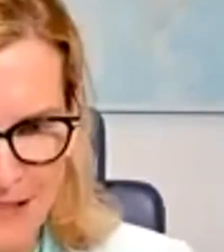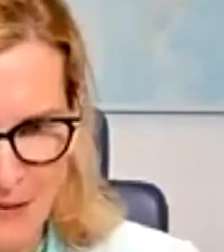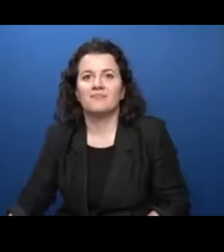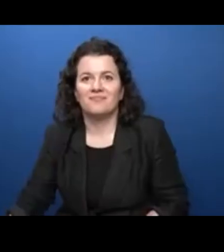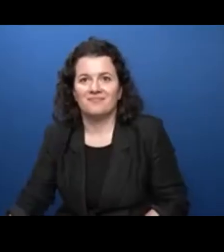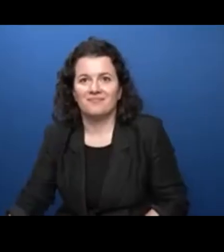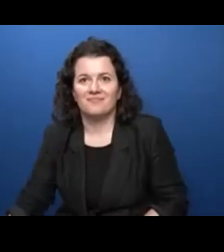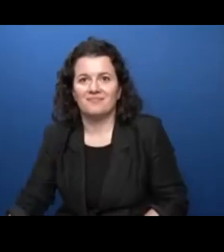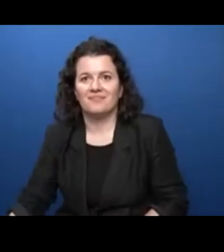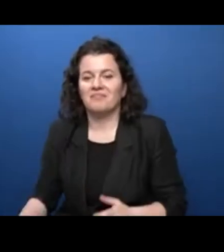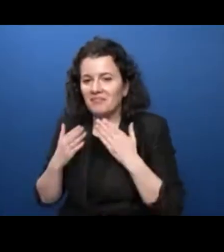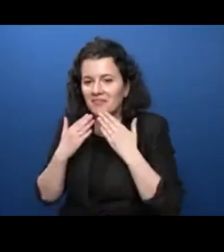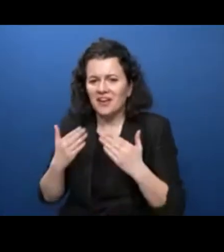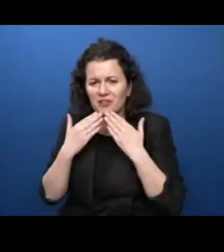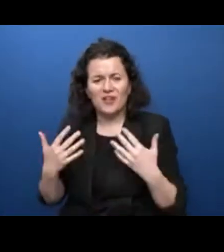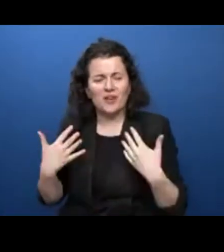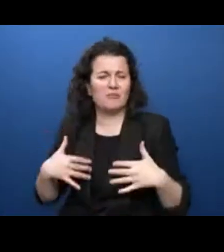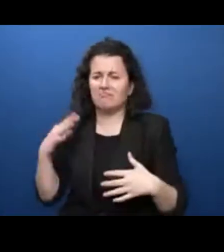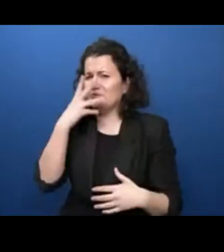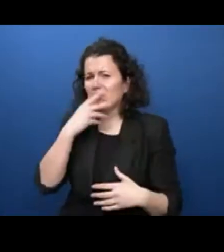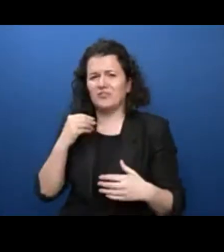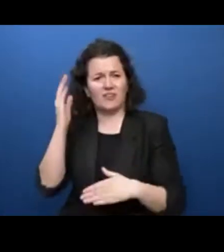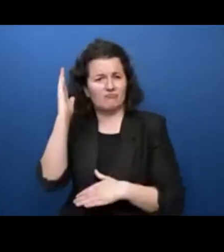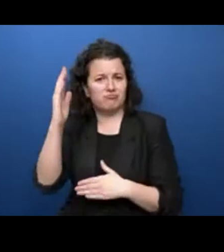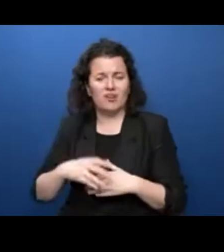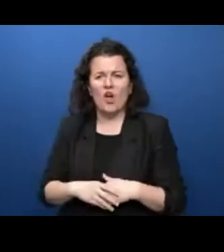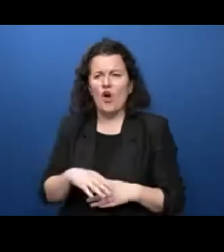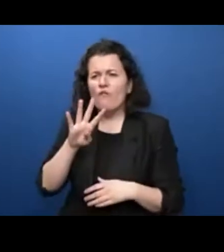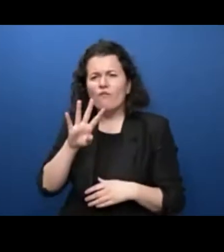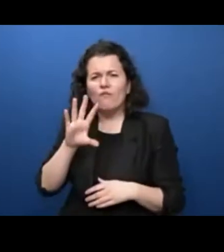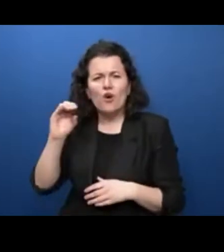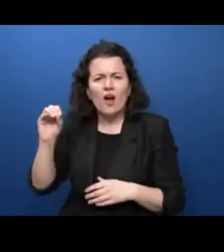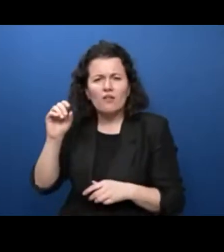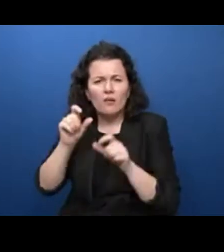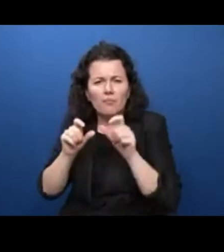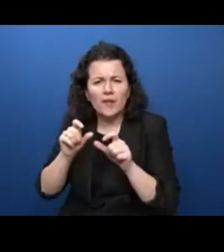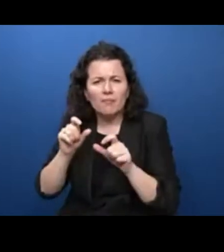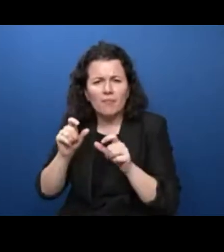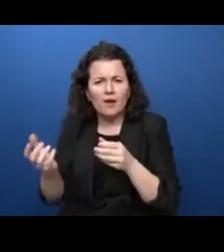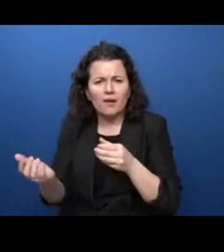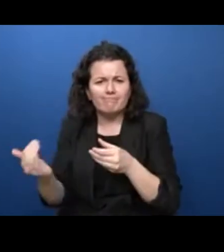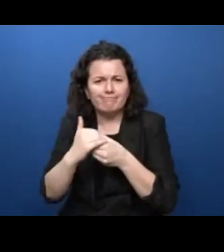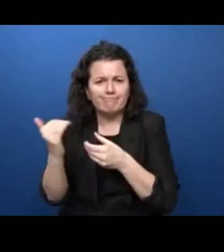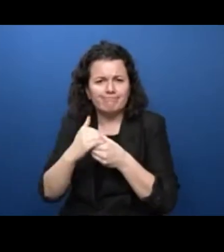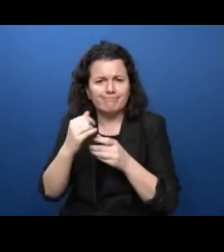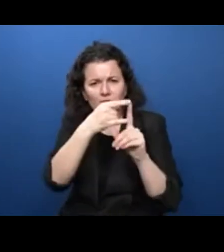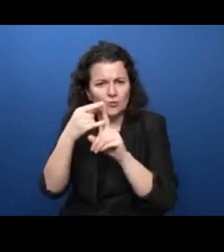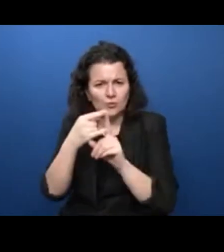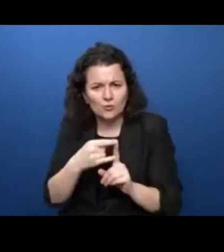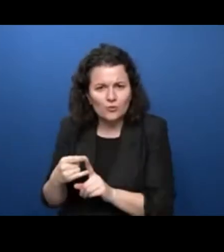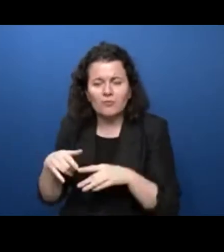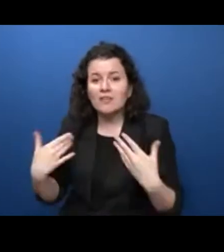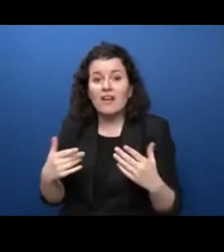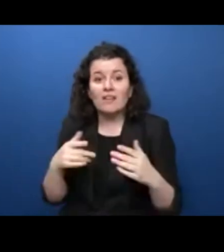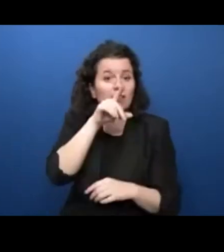participants at one point, and I know hundreds and hundreds following live on Twitter, YouTube, and LinkedIn. So